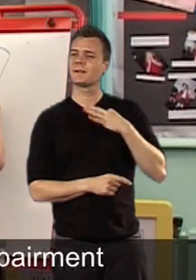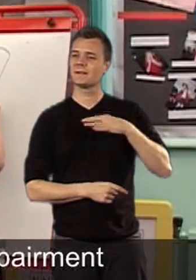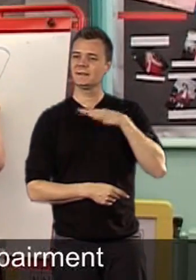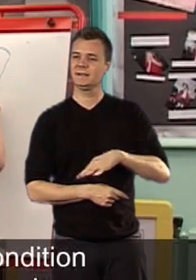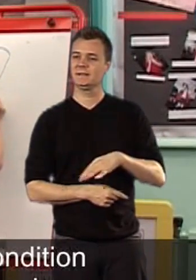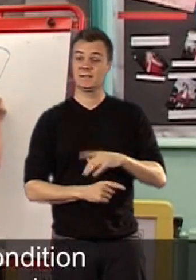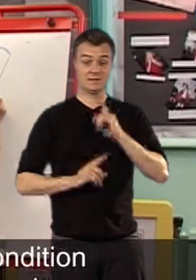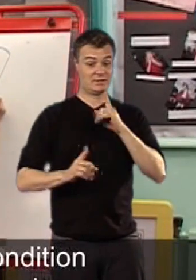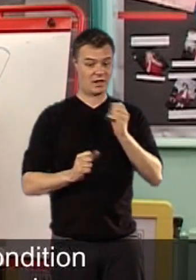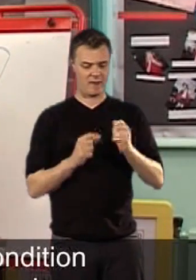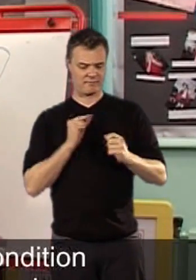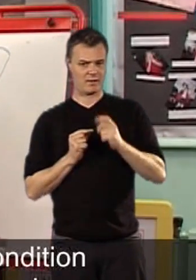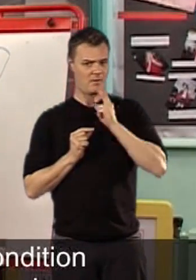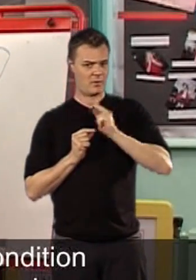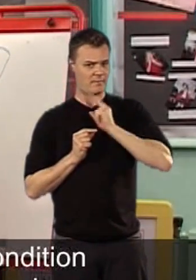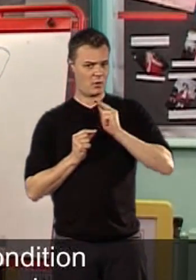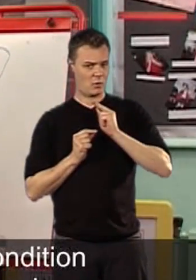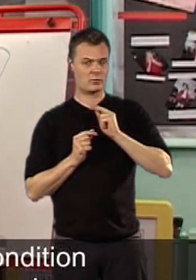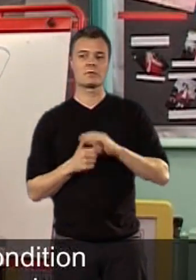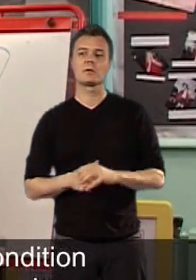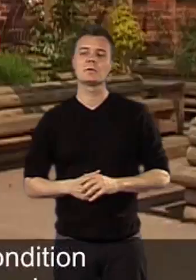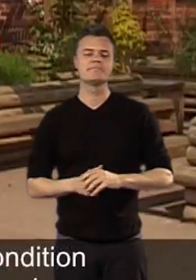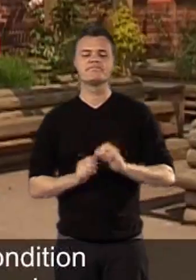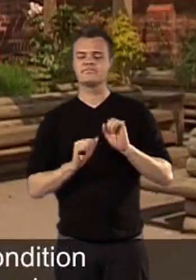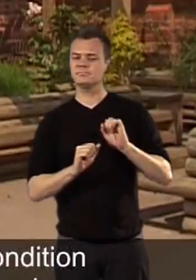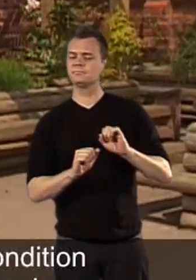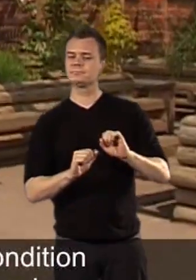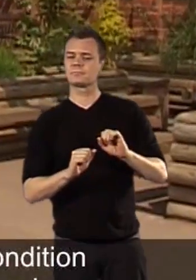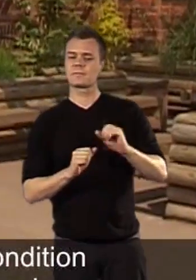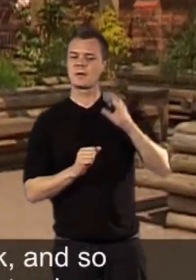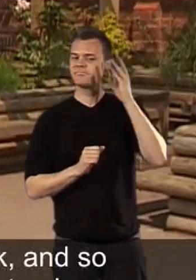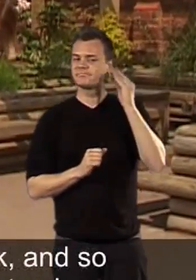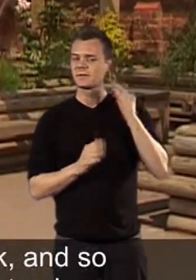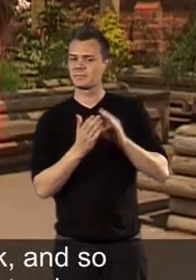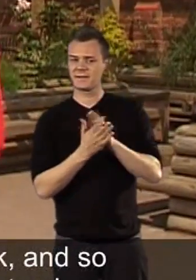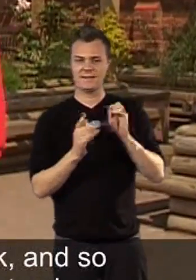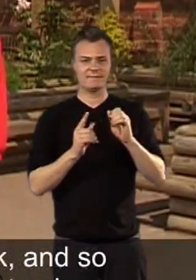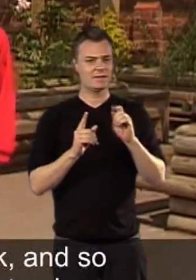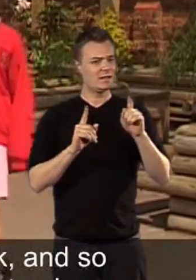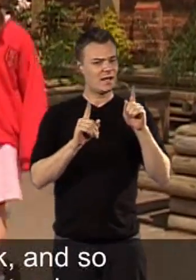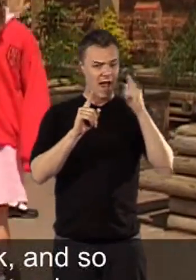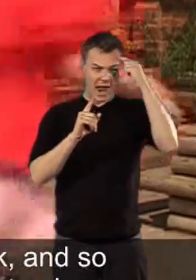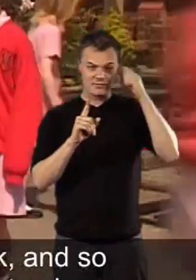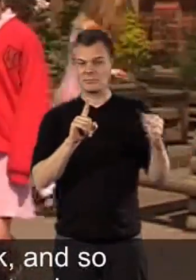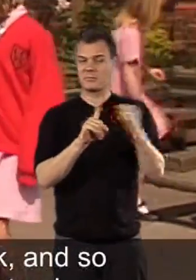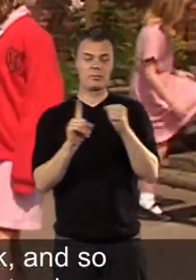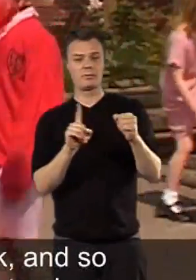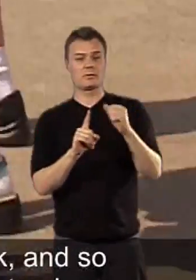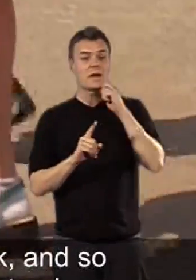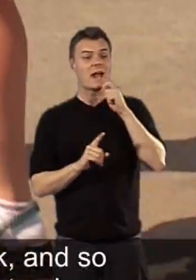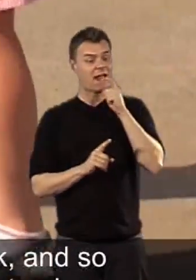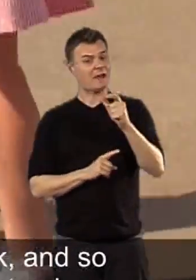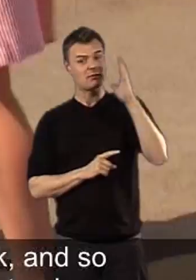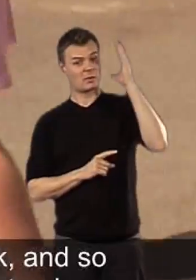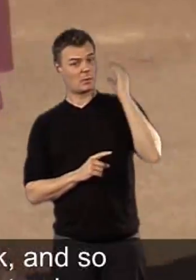Her teachers use a microphone in class. Joanna's condition means that she is in danger of losing her residual hearing if she gets a knock and so